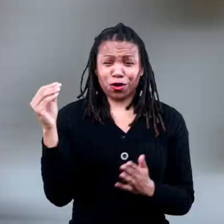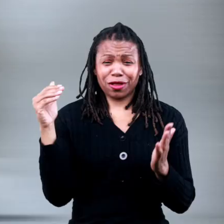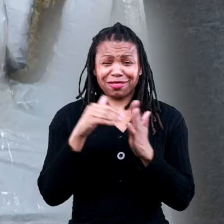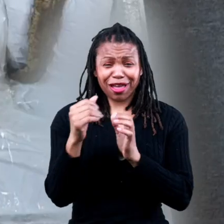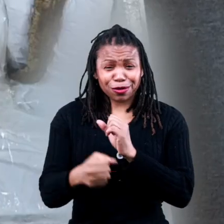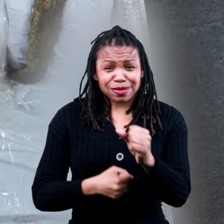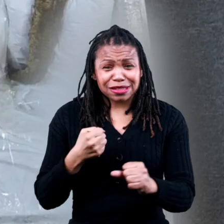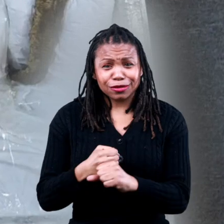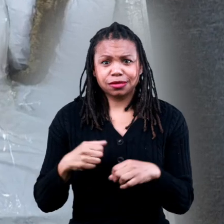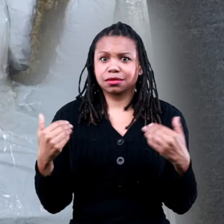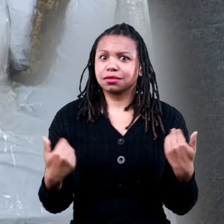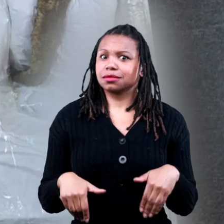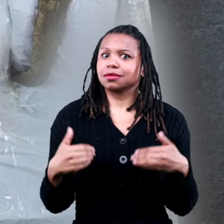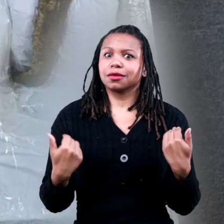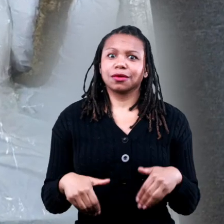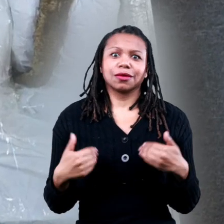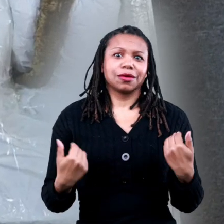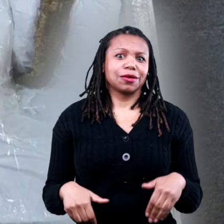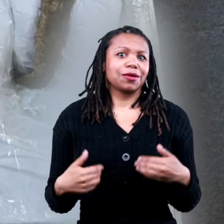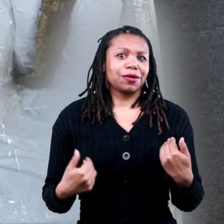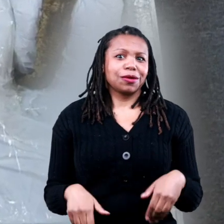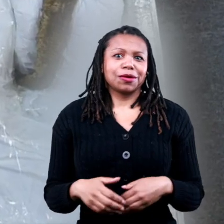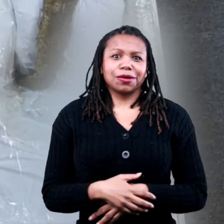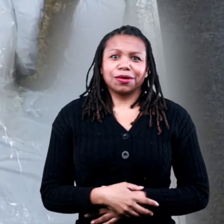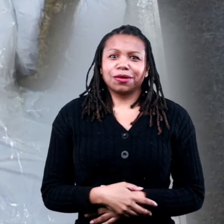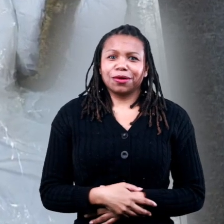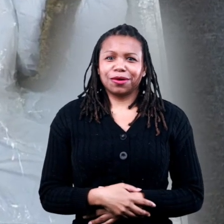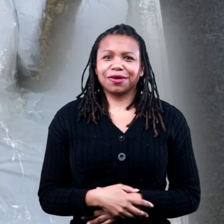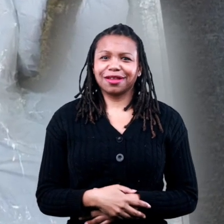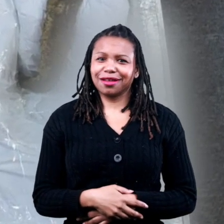buried for over 30 000 years